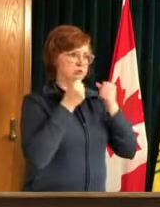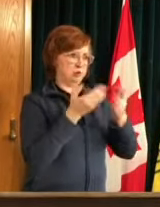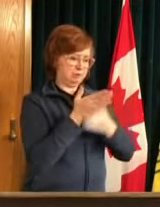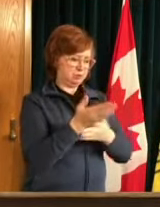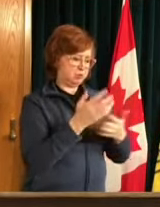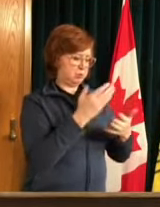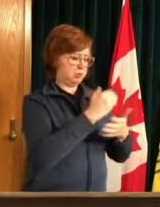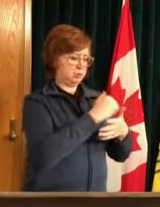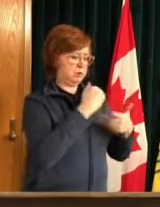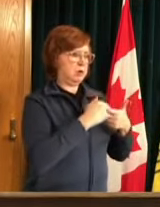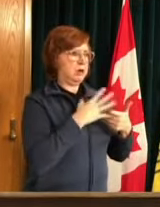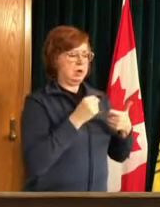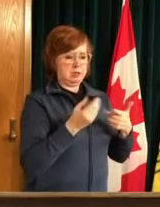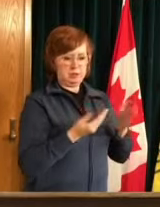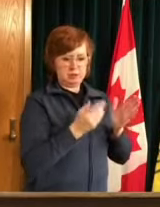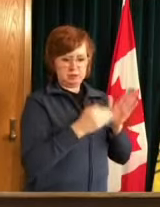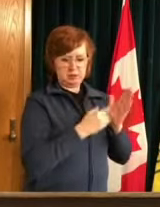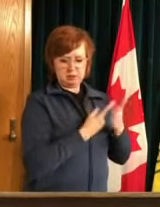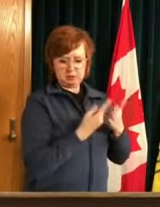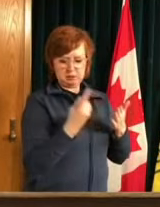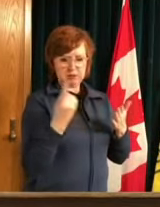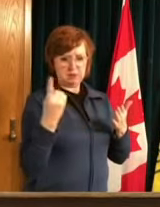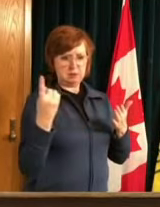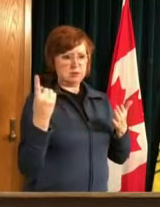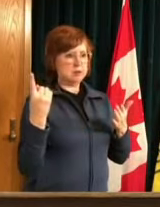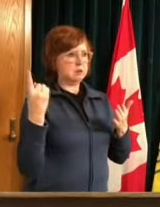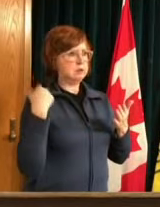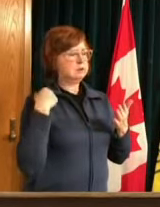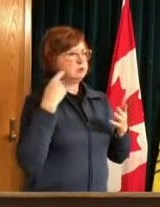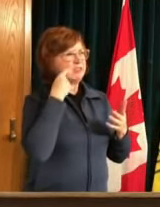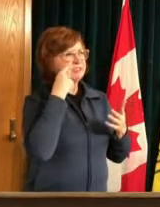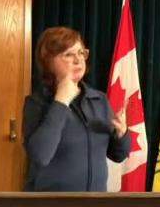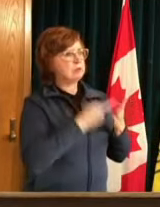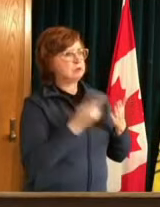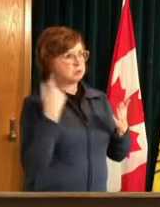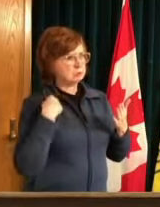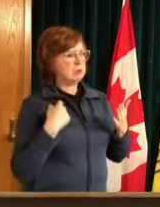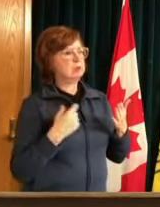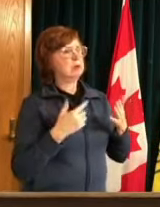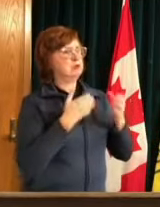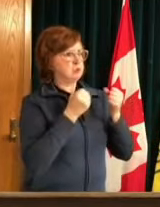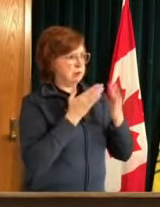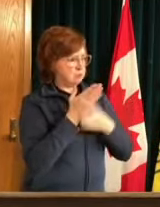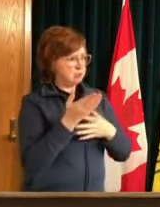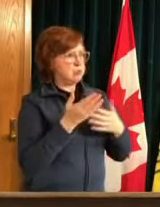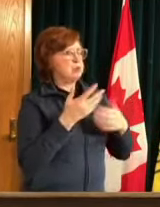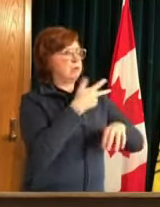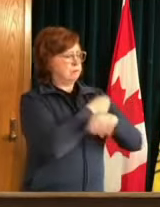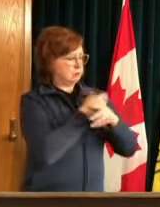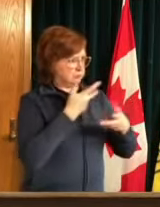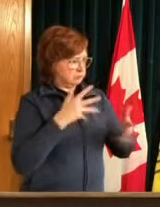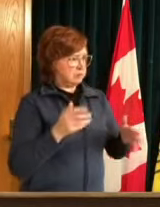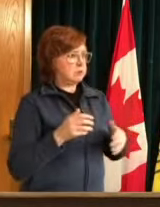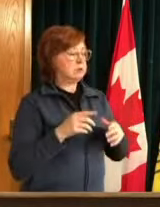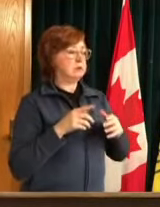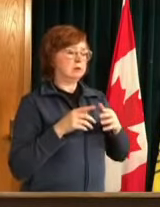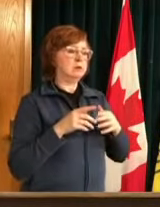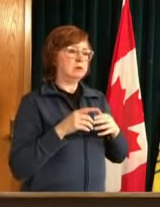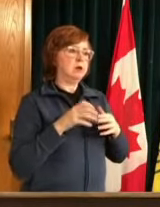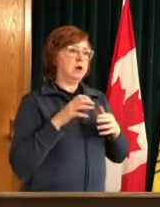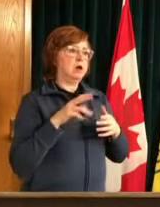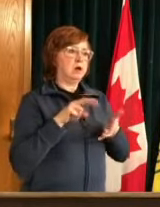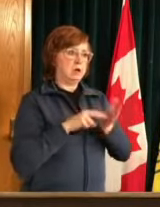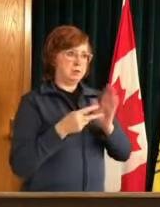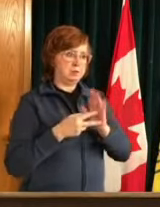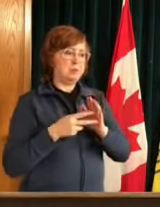the course of the last uh the last number of days as well and and and so we do continue to uh increase higher